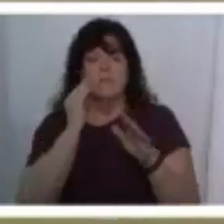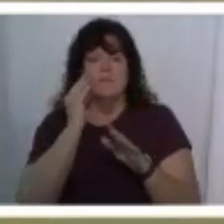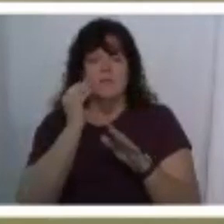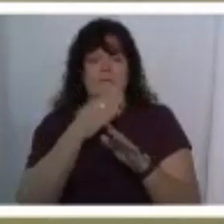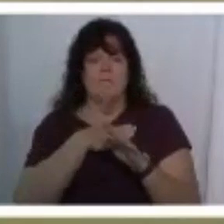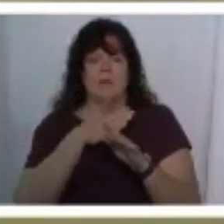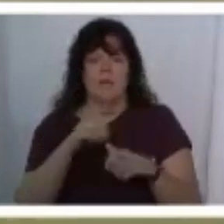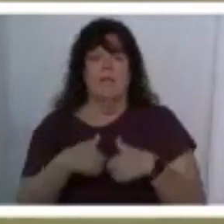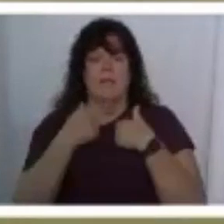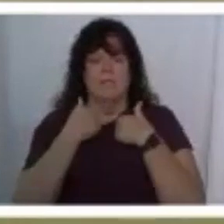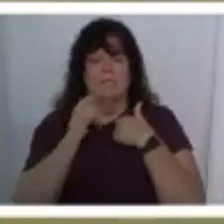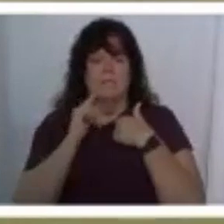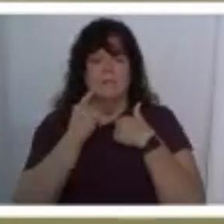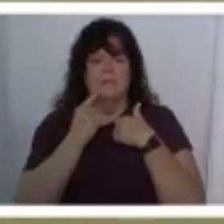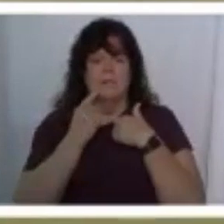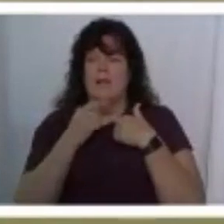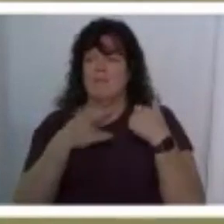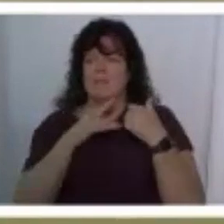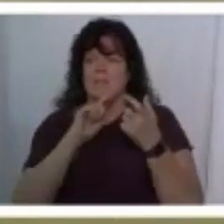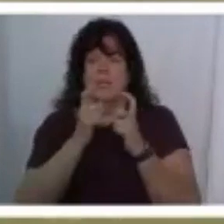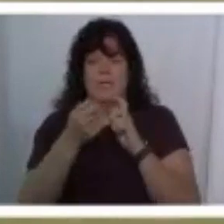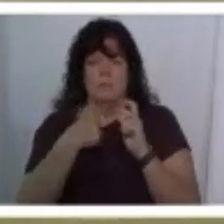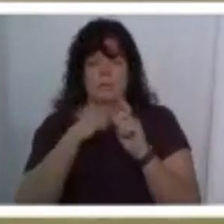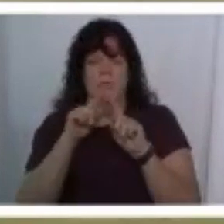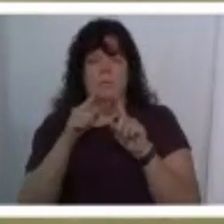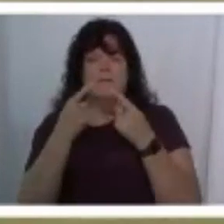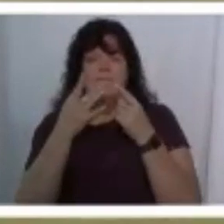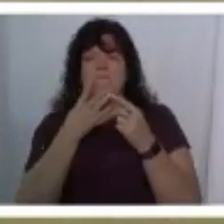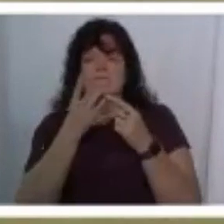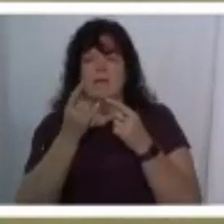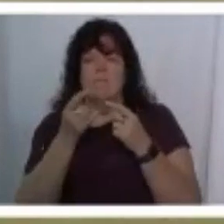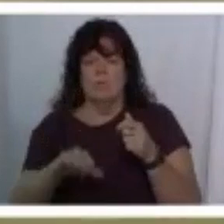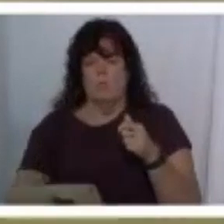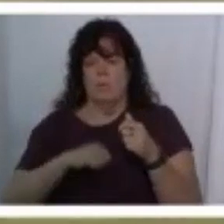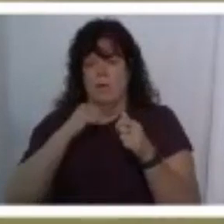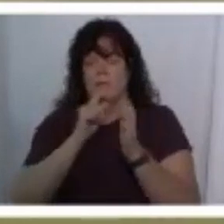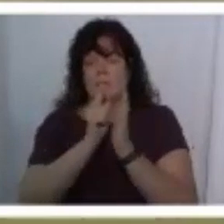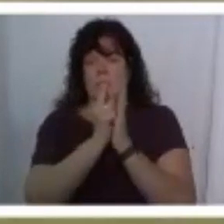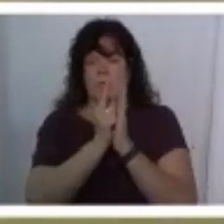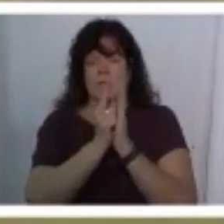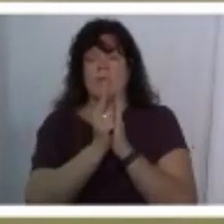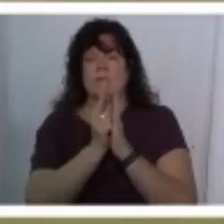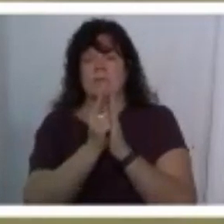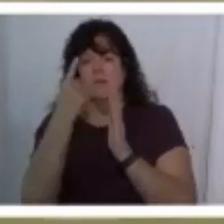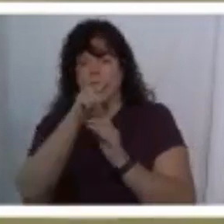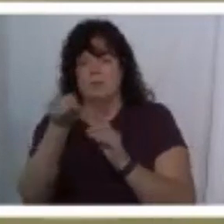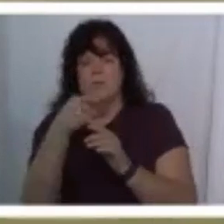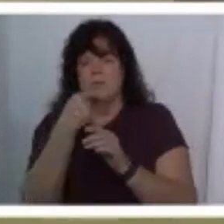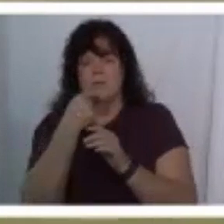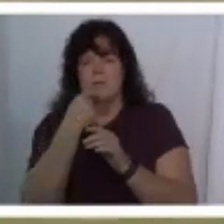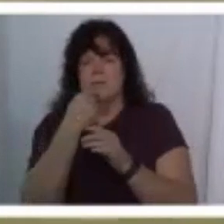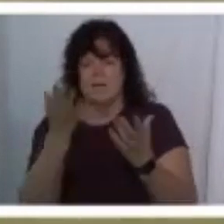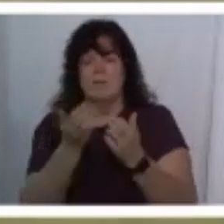of my life literally i felt like it changed me but one of my favorite proudest moments was for them to say i was